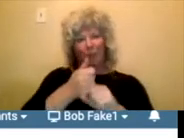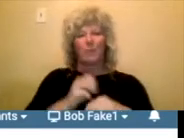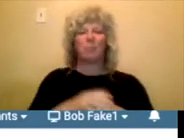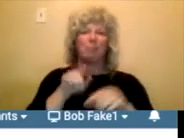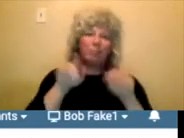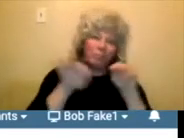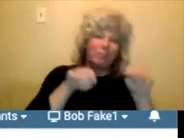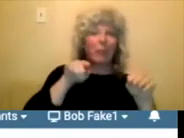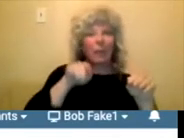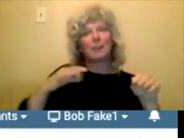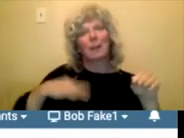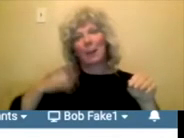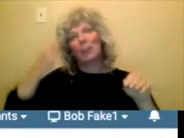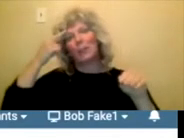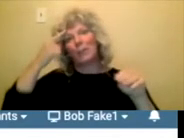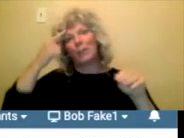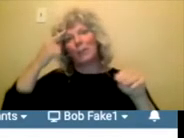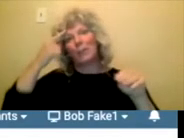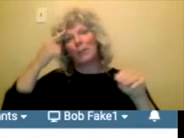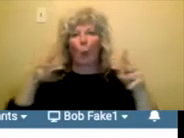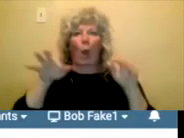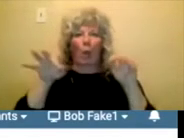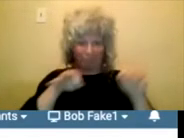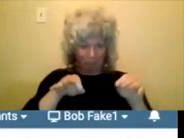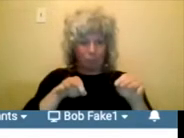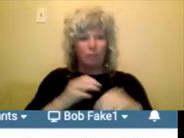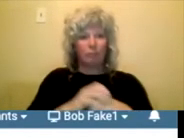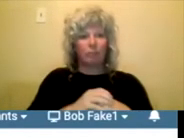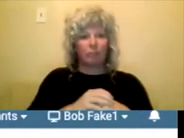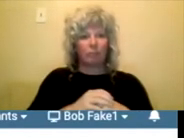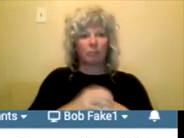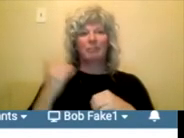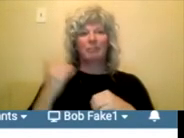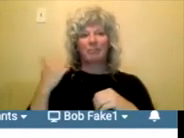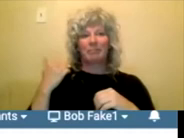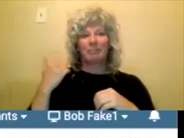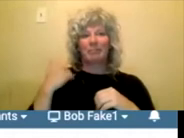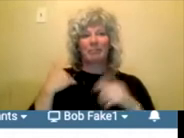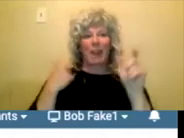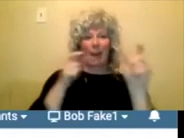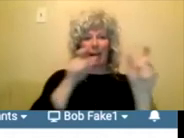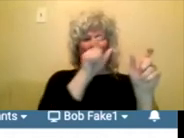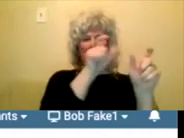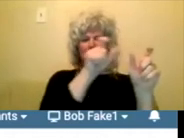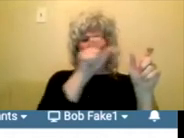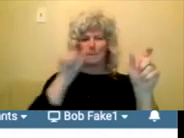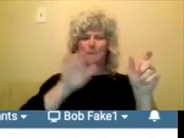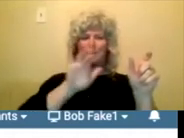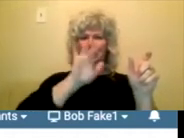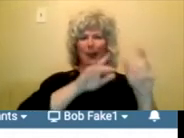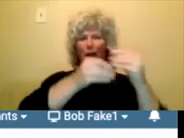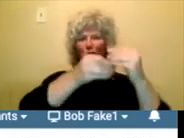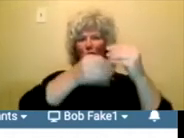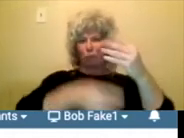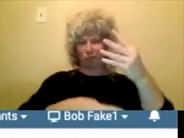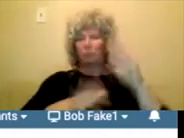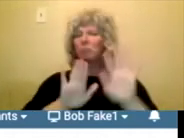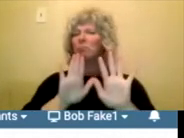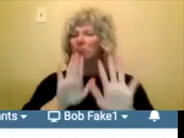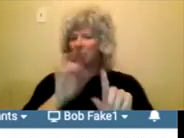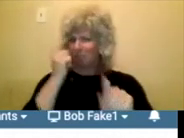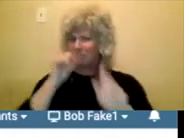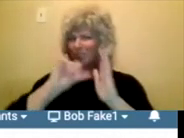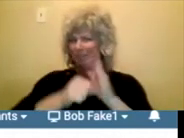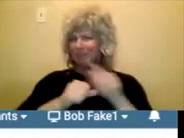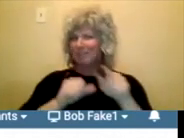There's this tab, voluntary self-identification. It's voluntary so you don't have to fill it out,